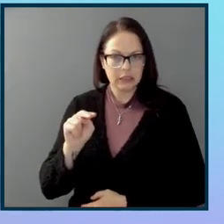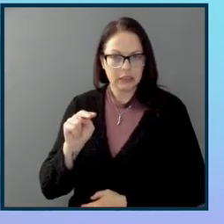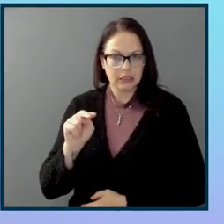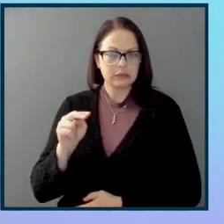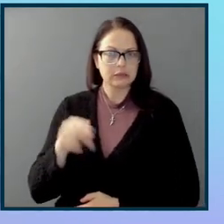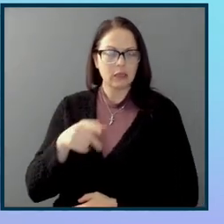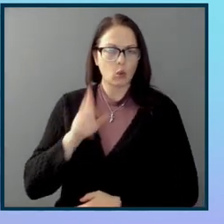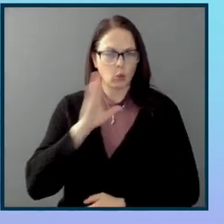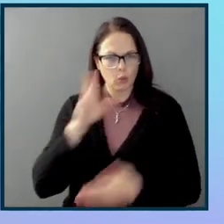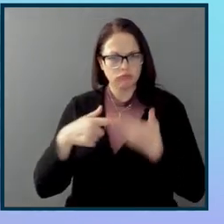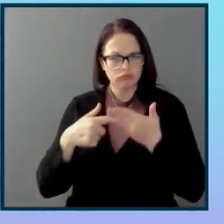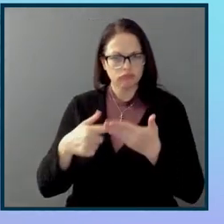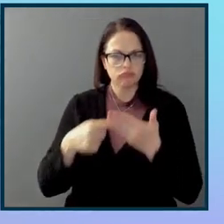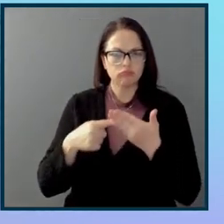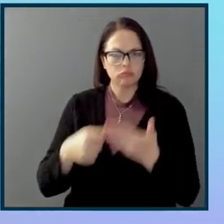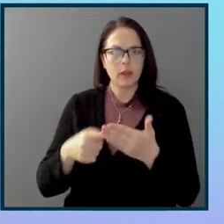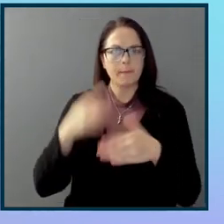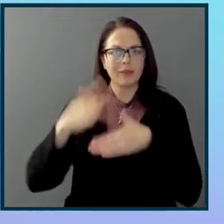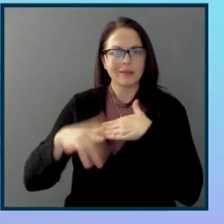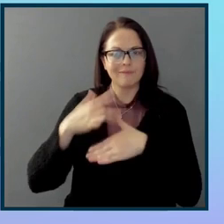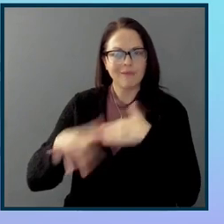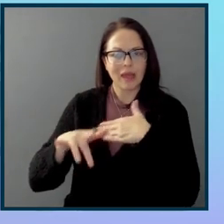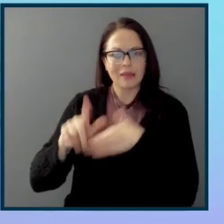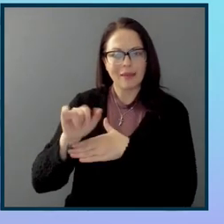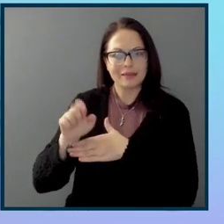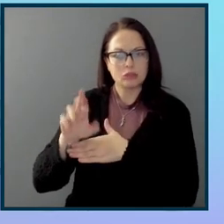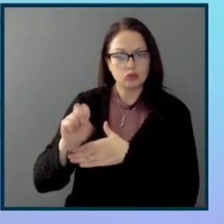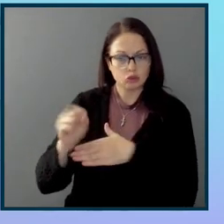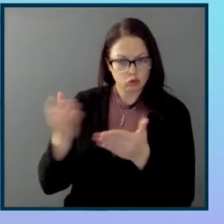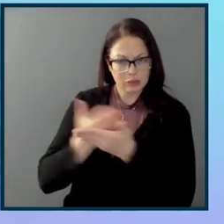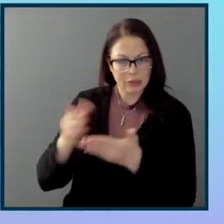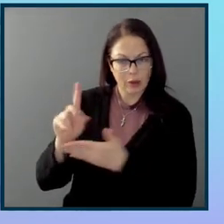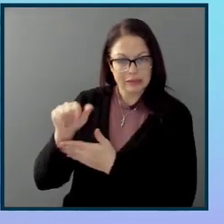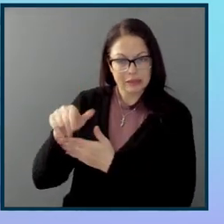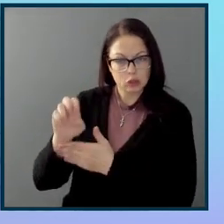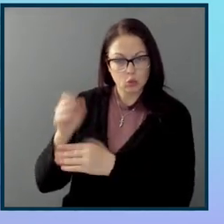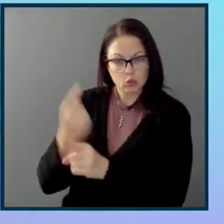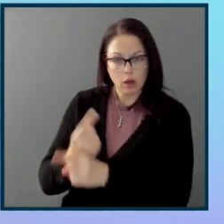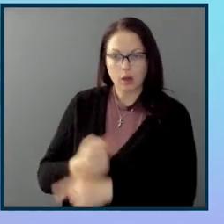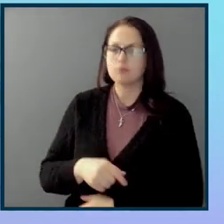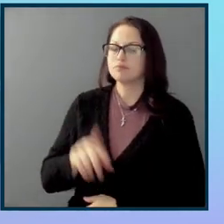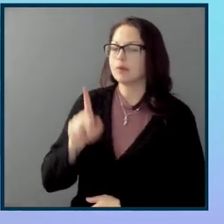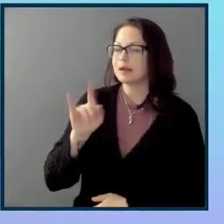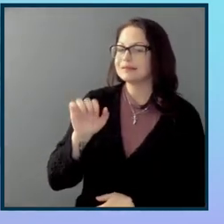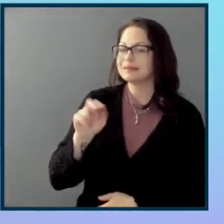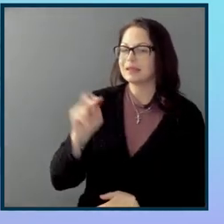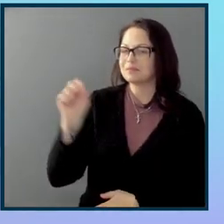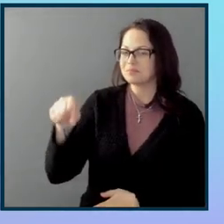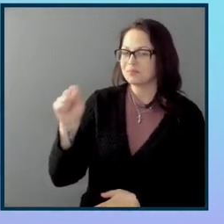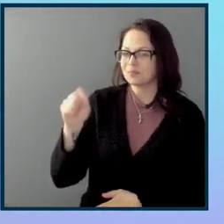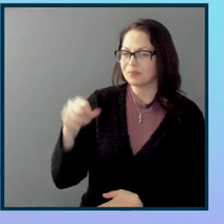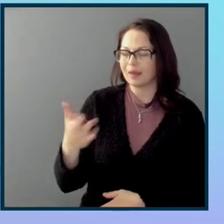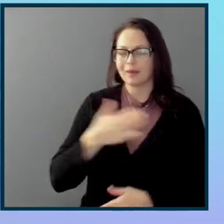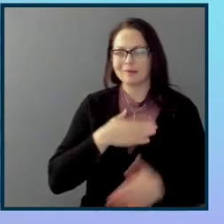talking more about the available linters, at least at DQ, correct? Yeah. And now that I don't have my notes,